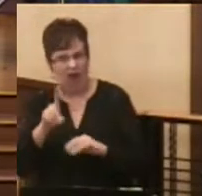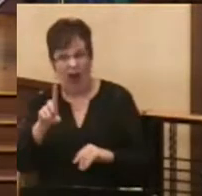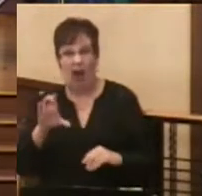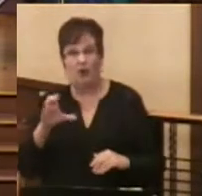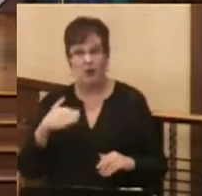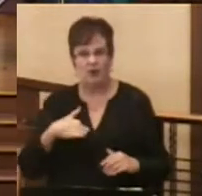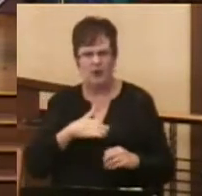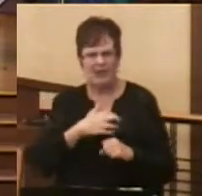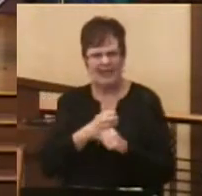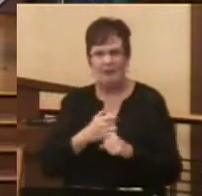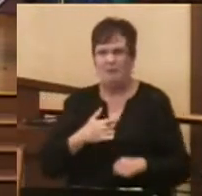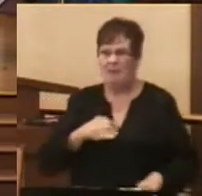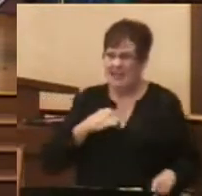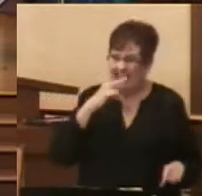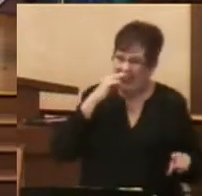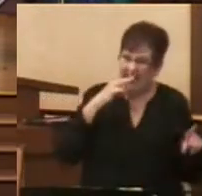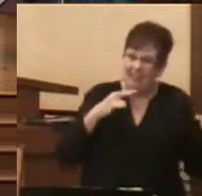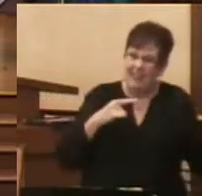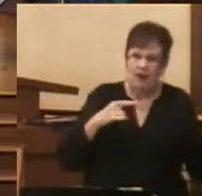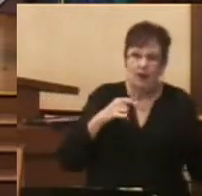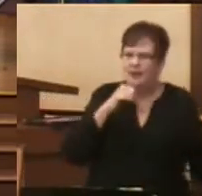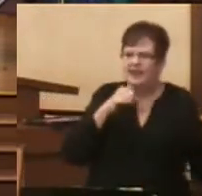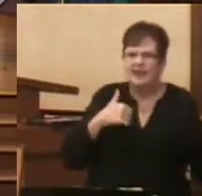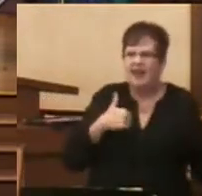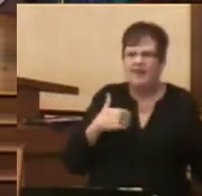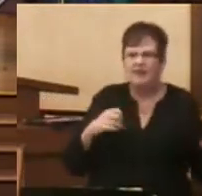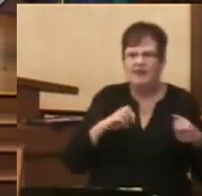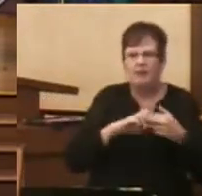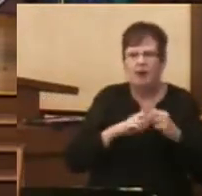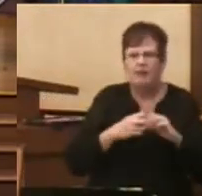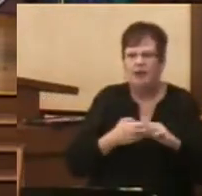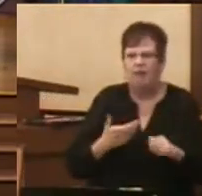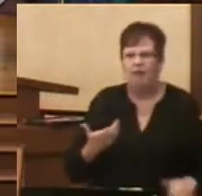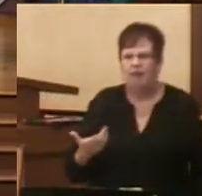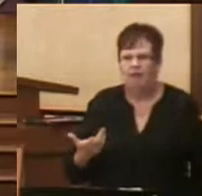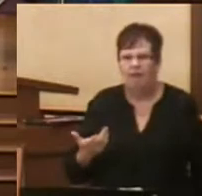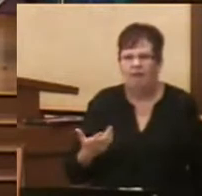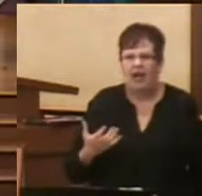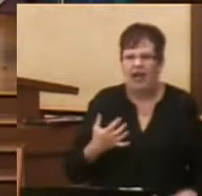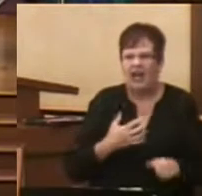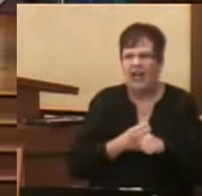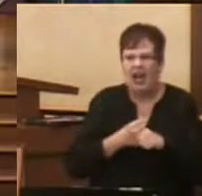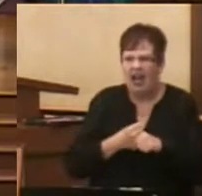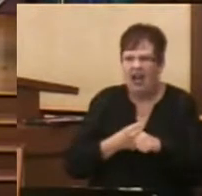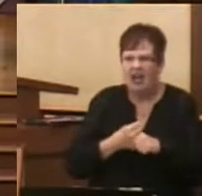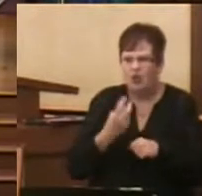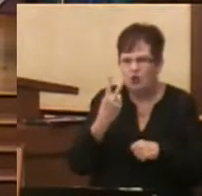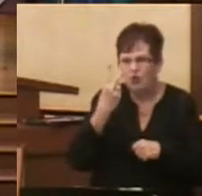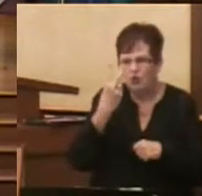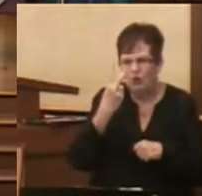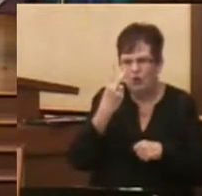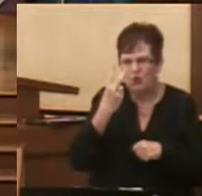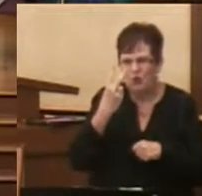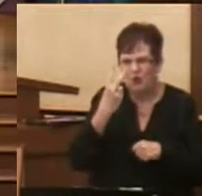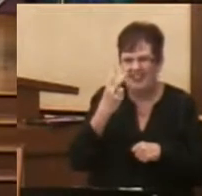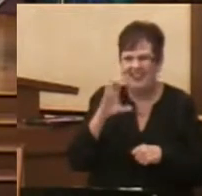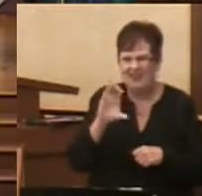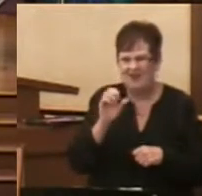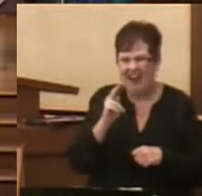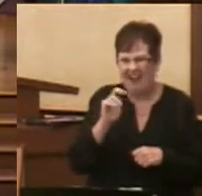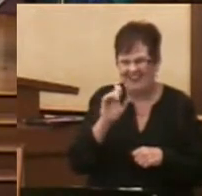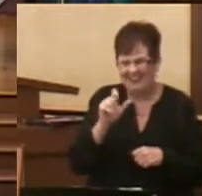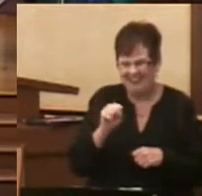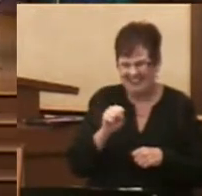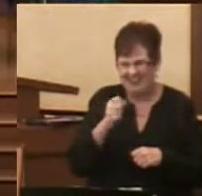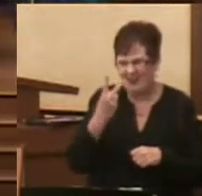When I was a kid in Preston, we didn't have that problem. We got two channels. And